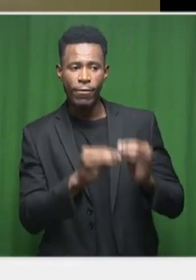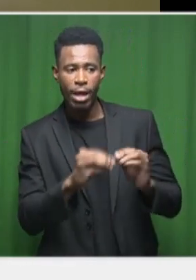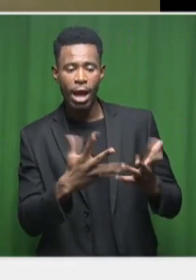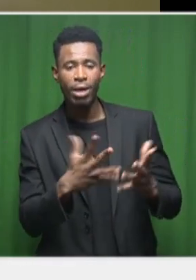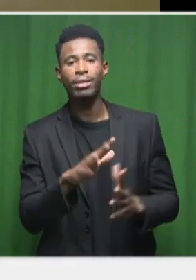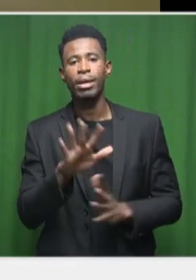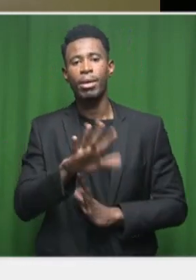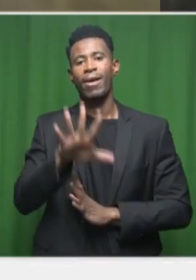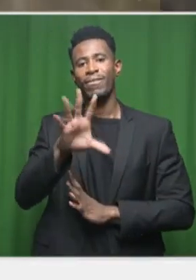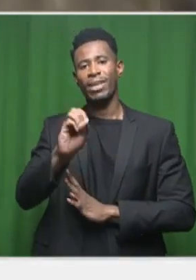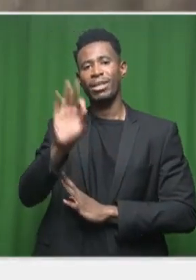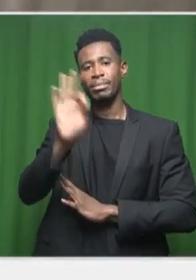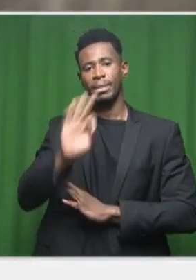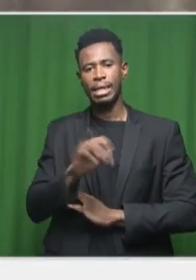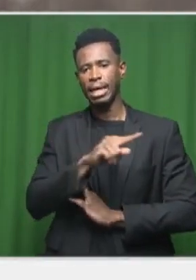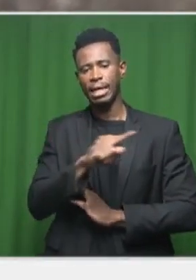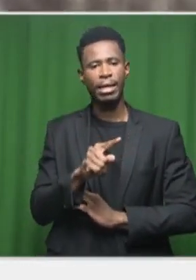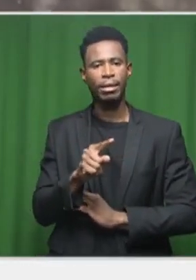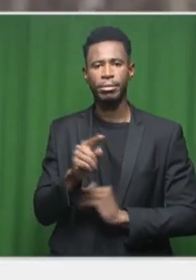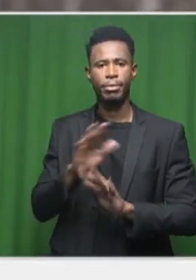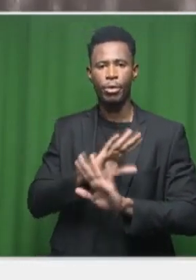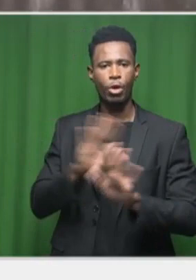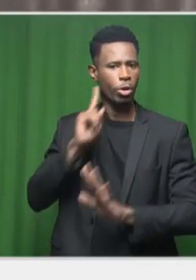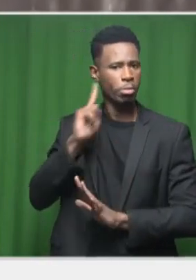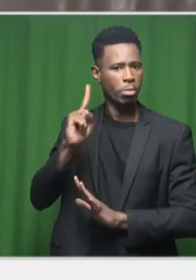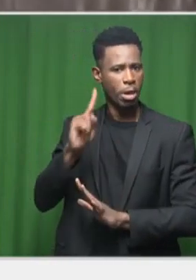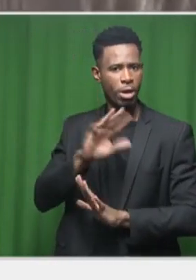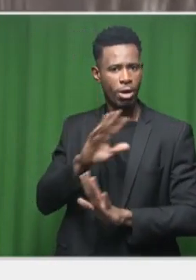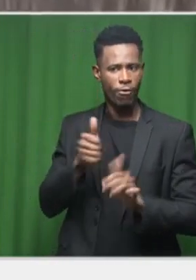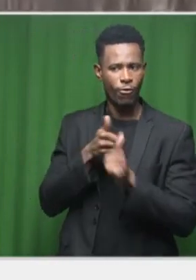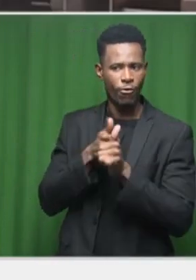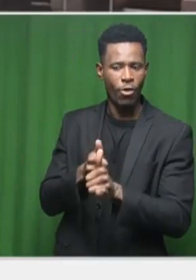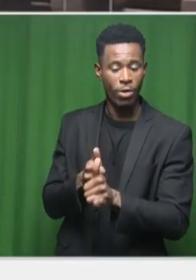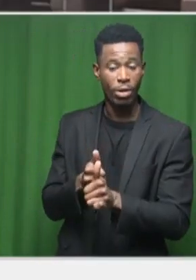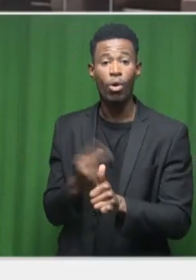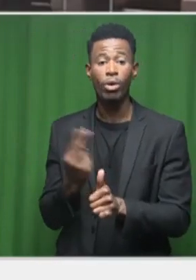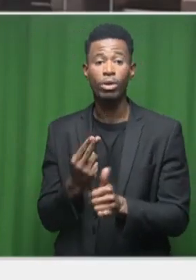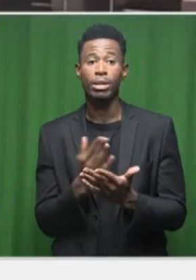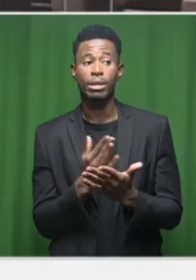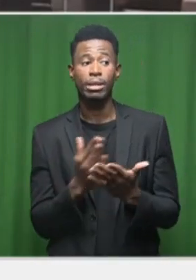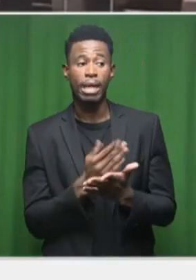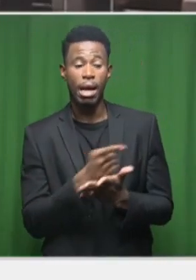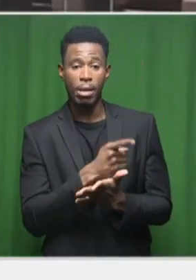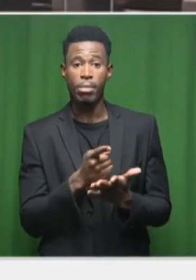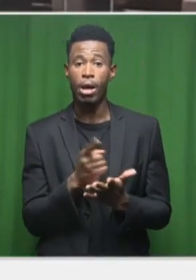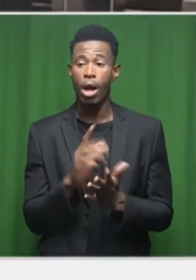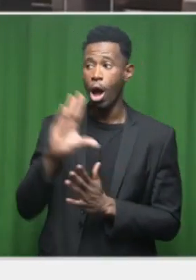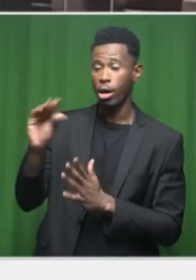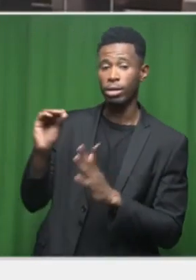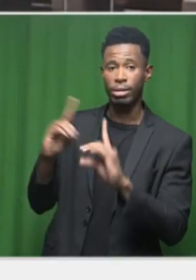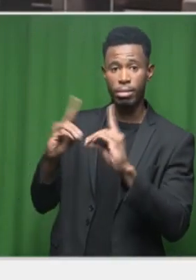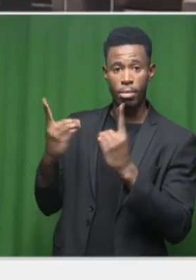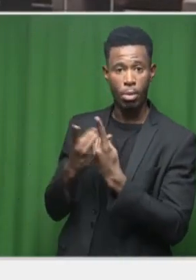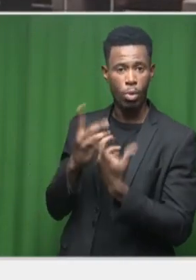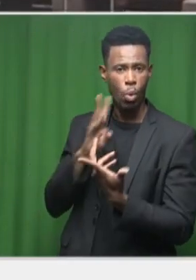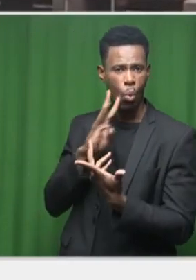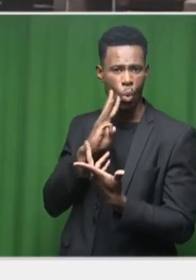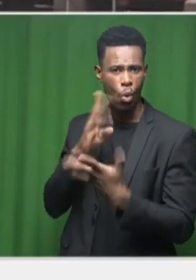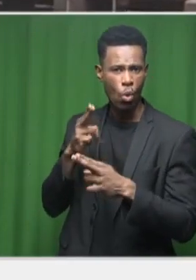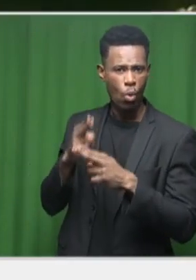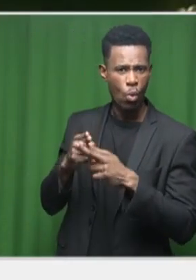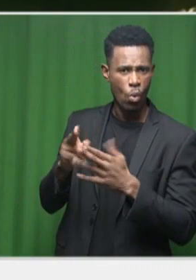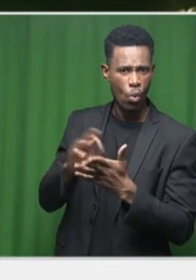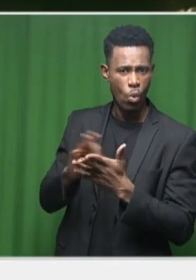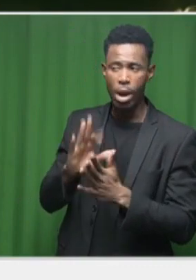towards the non-compliance letters. And even fewer than that, actually asked the Department of Water and Sanitation for assistance, either